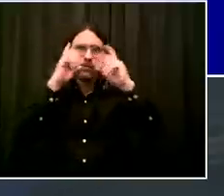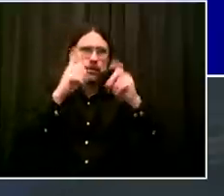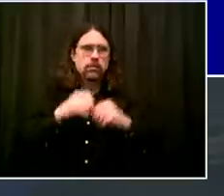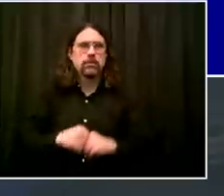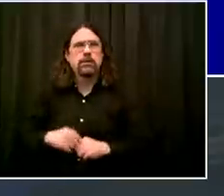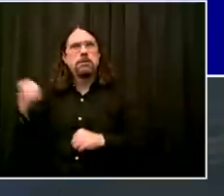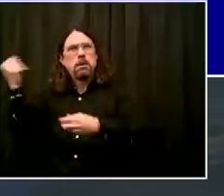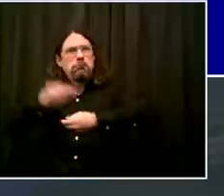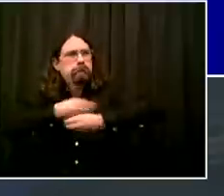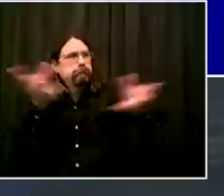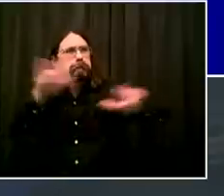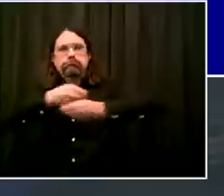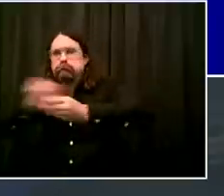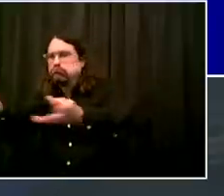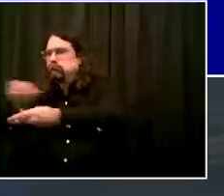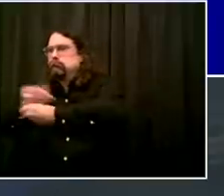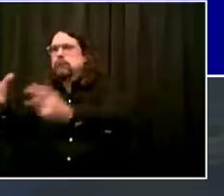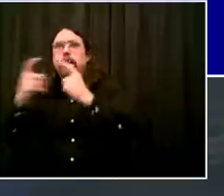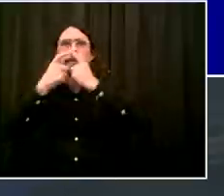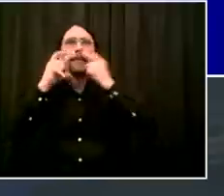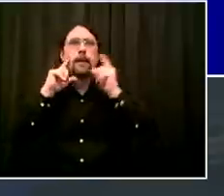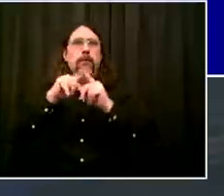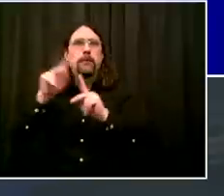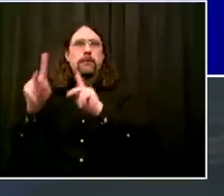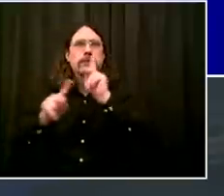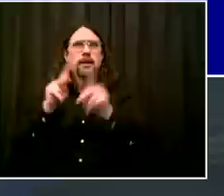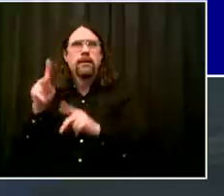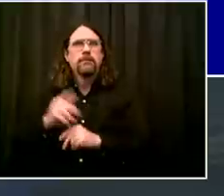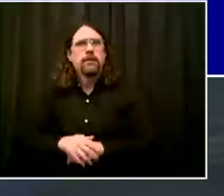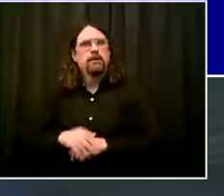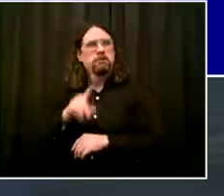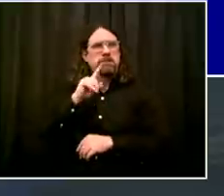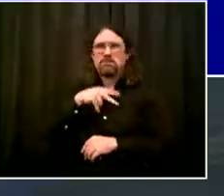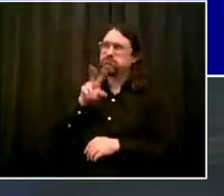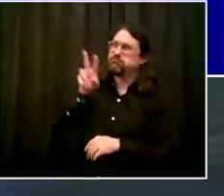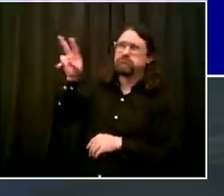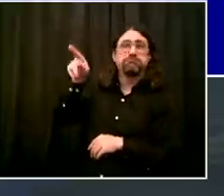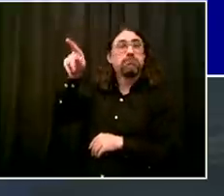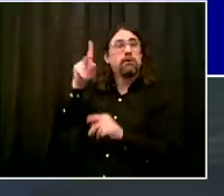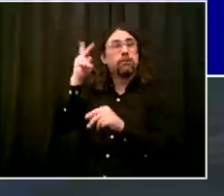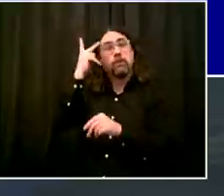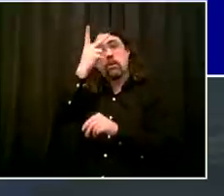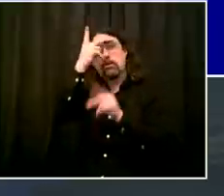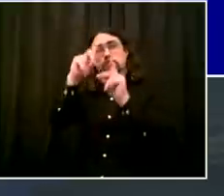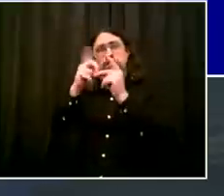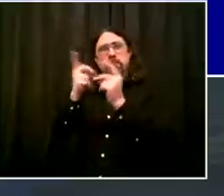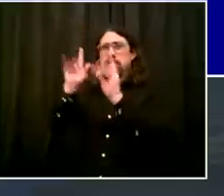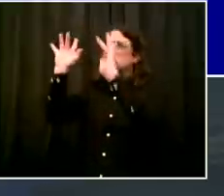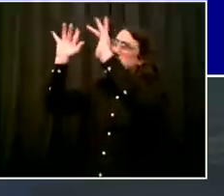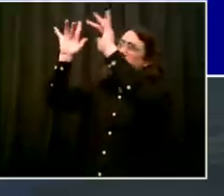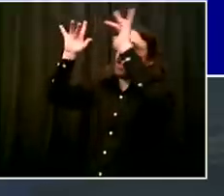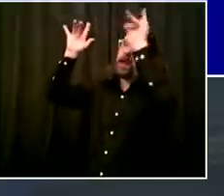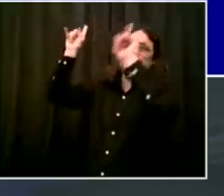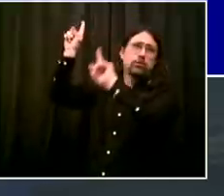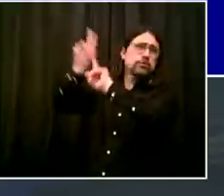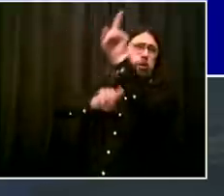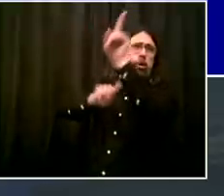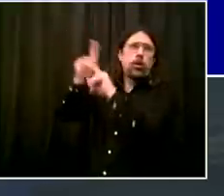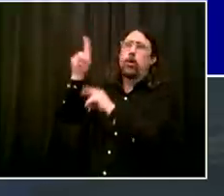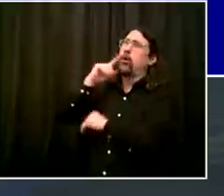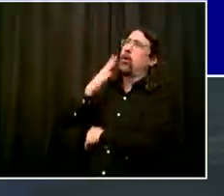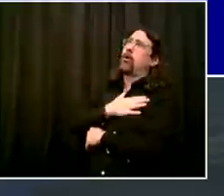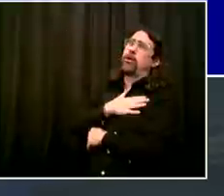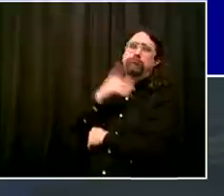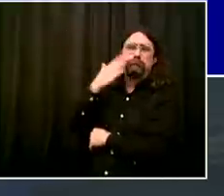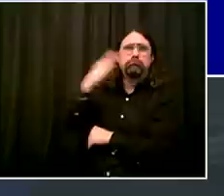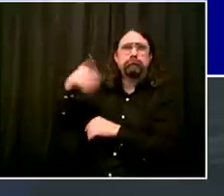So I want us to realize this is not what they assumed they'd be doing, but they have adapted to this mission brilliantly. And our parks have meant